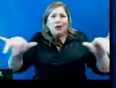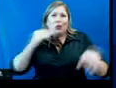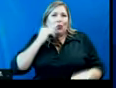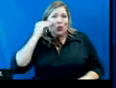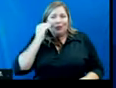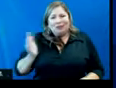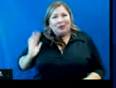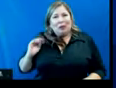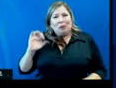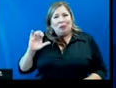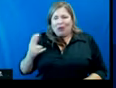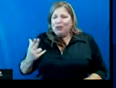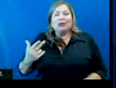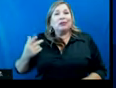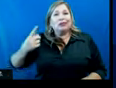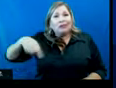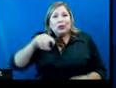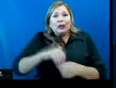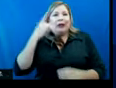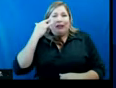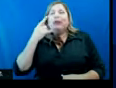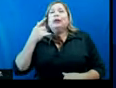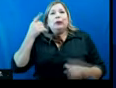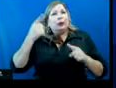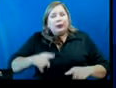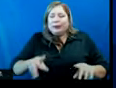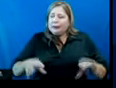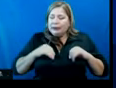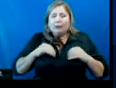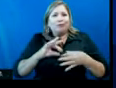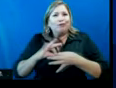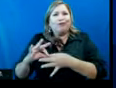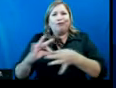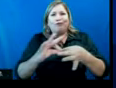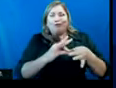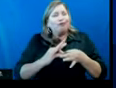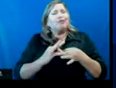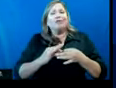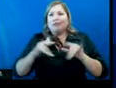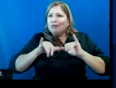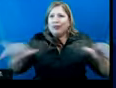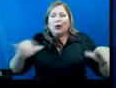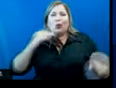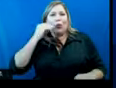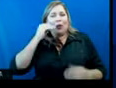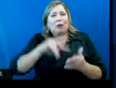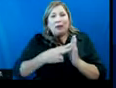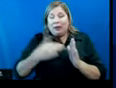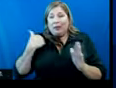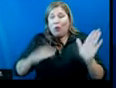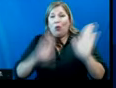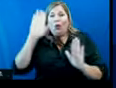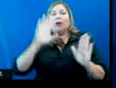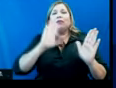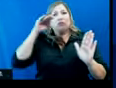Californians came together. We were able to stay ahead of our curve and keep transmission low. Today,